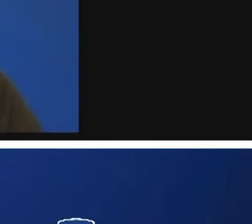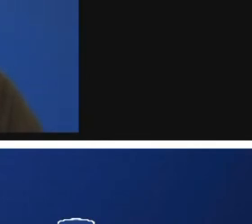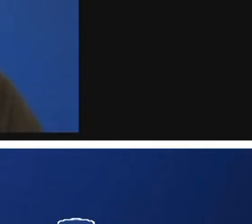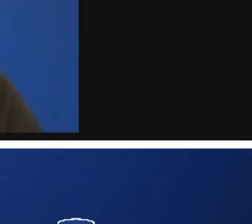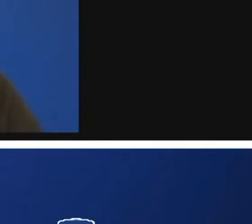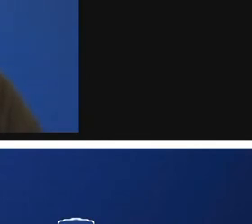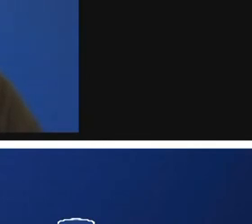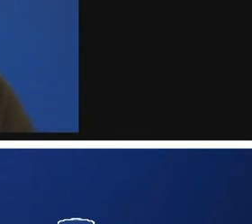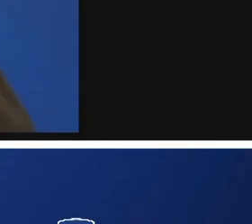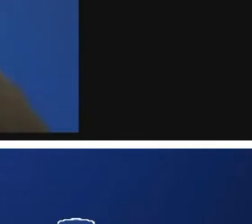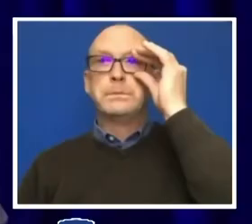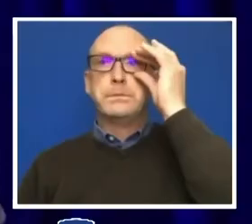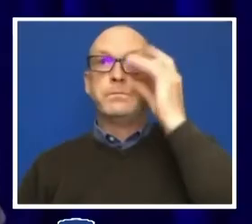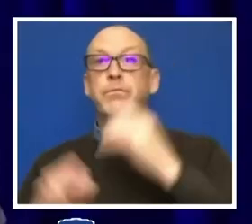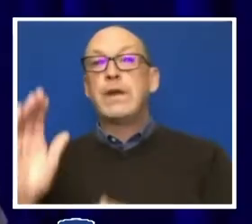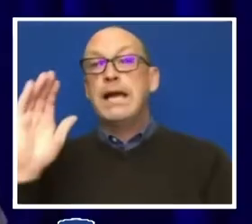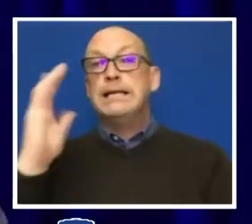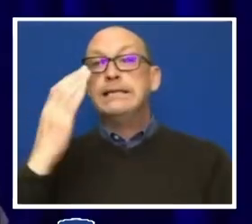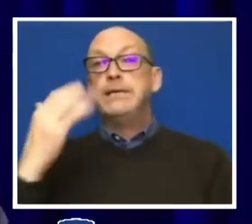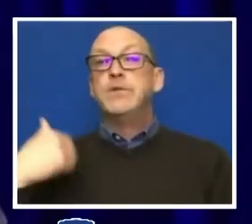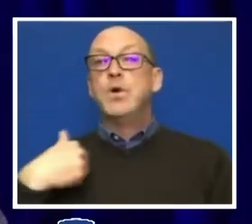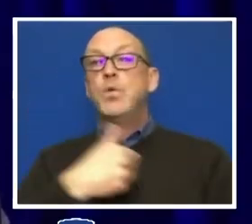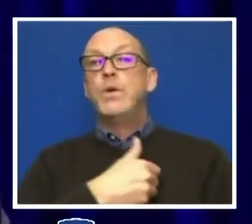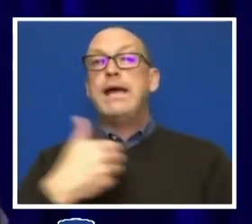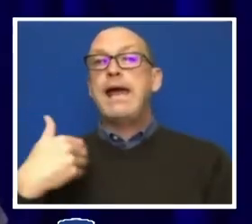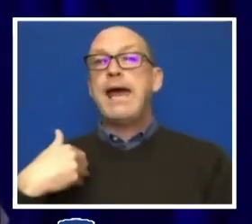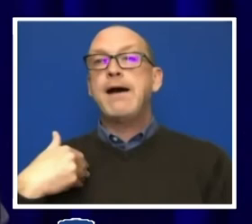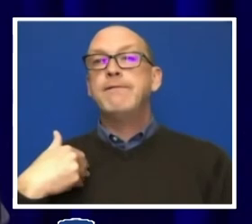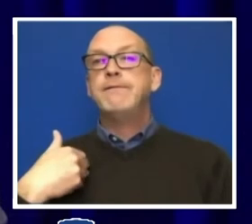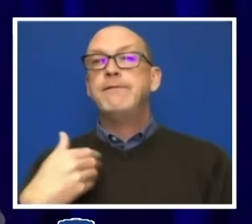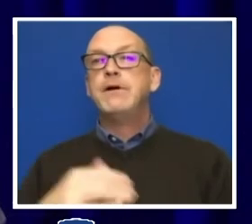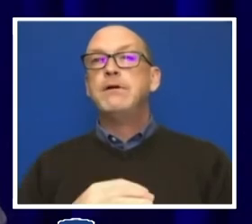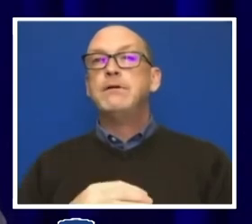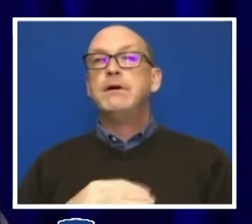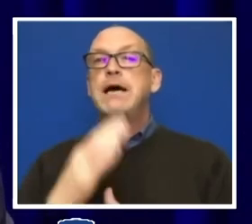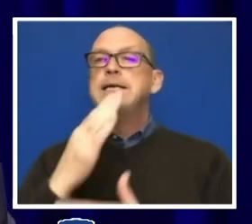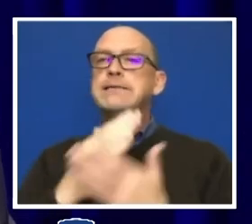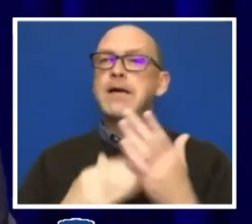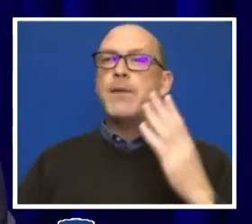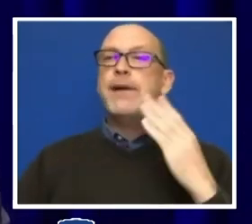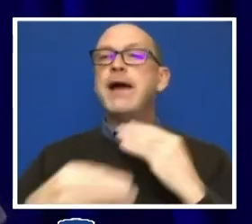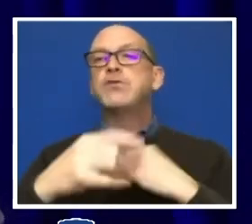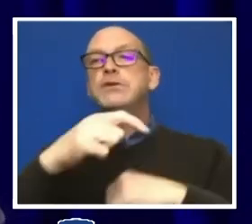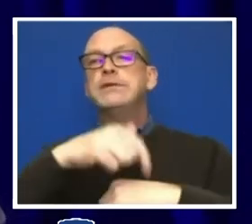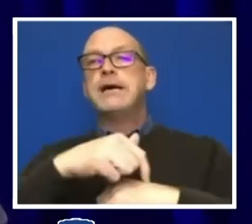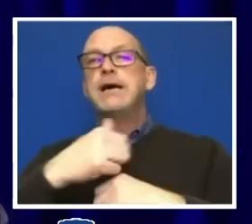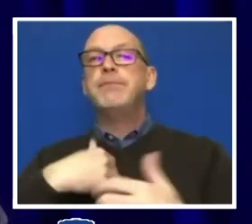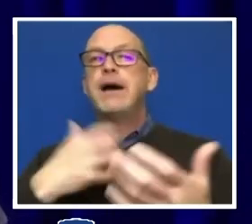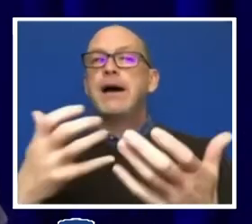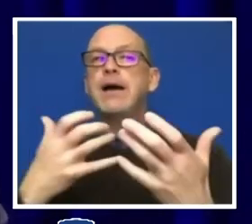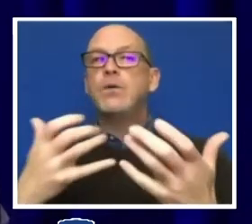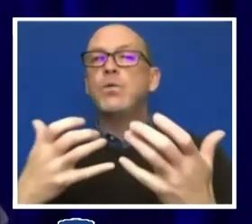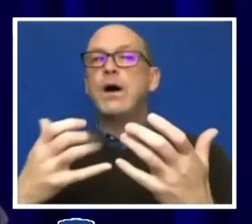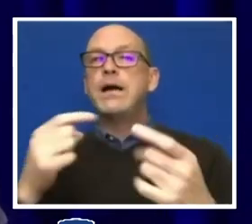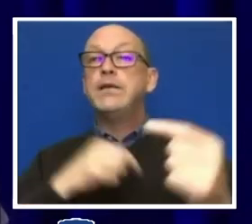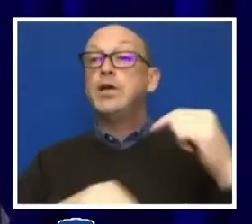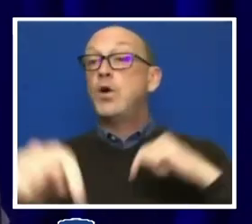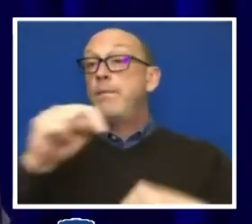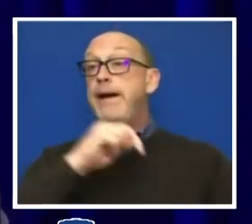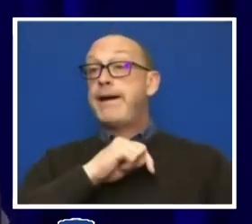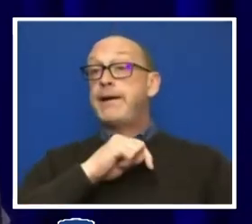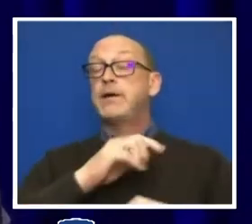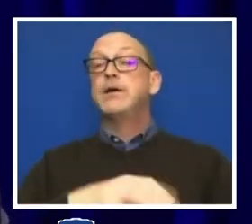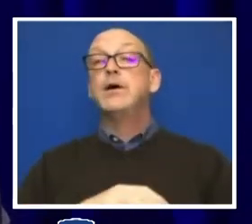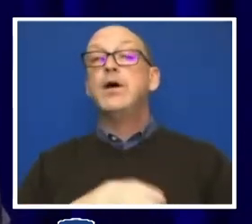You know, it looks like we have a little bit of extra time here. So I would like to go back to